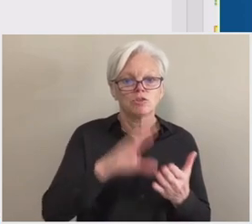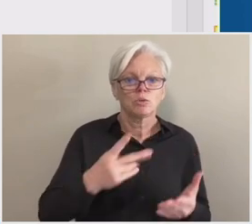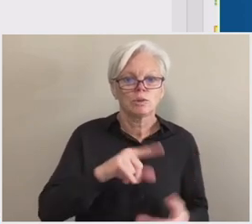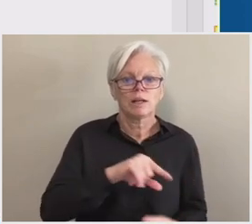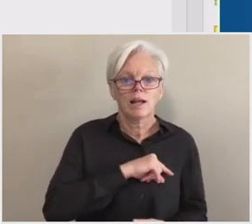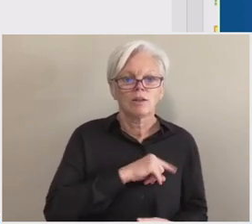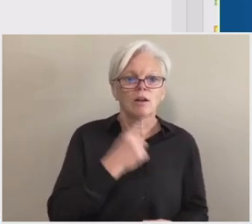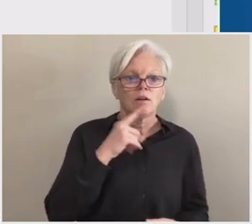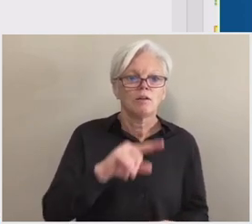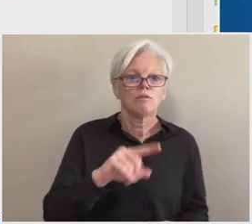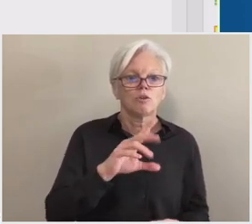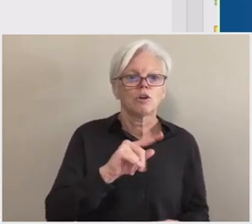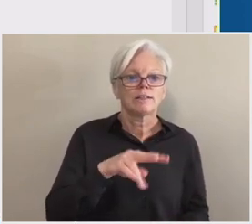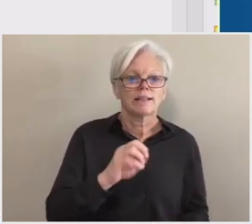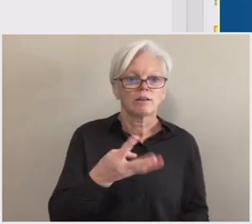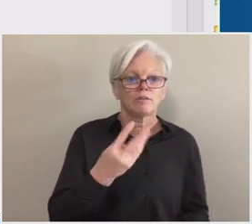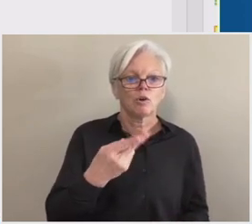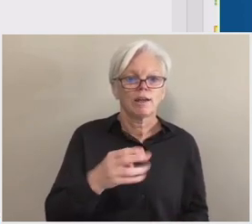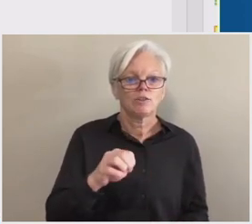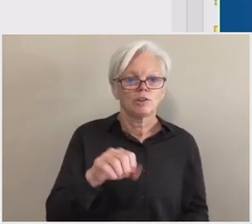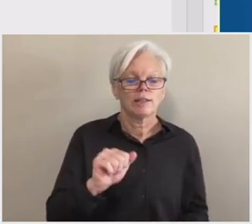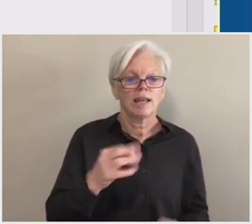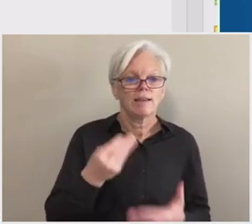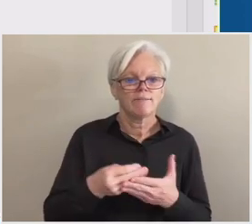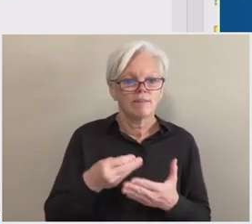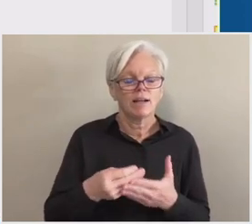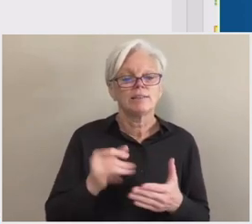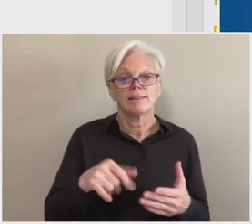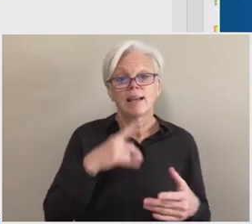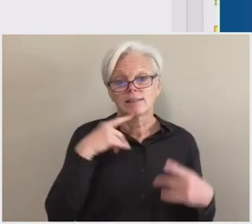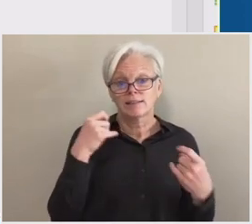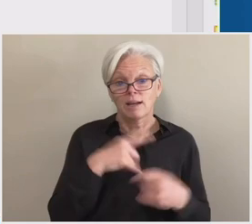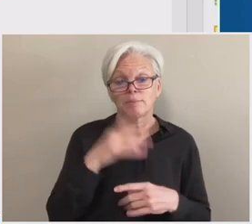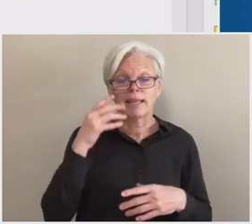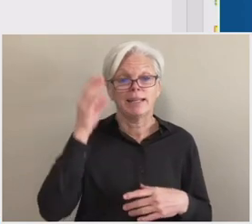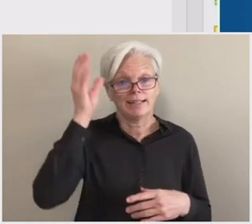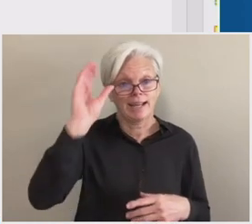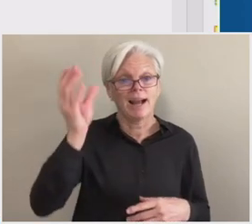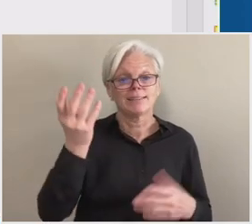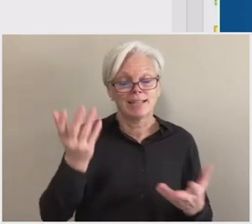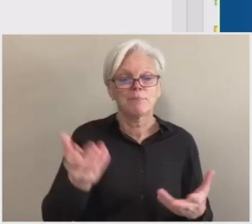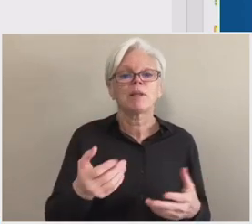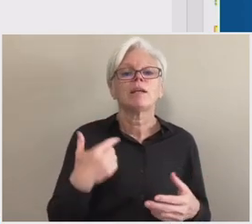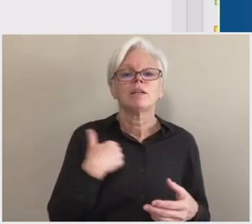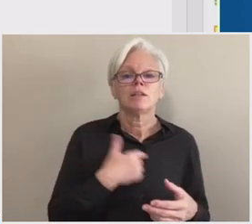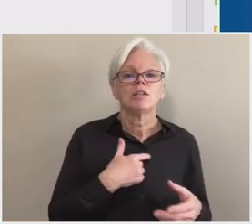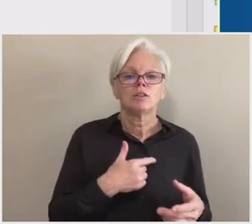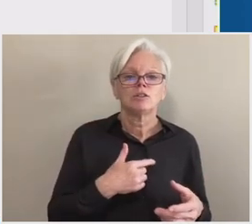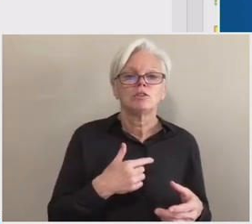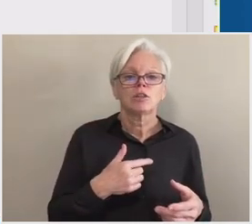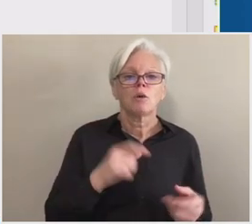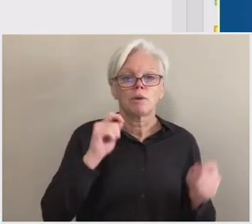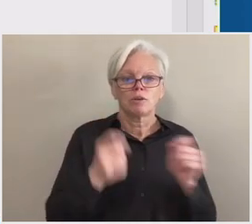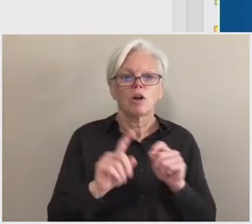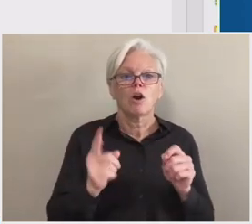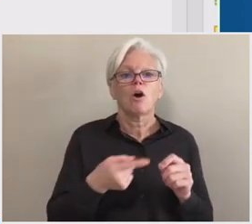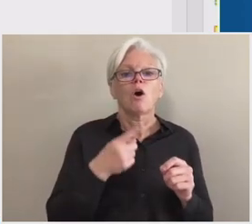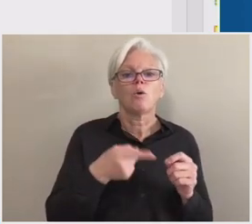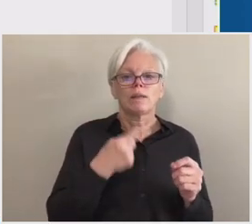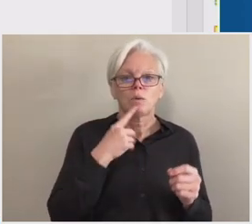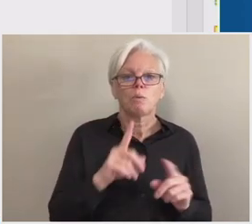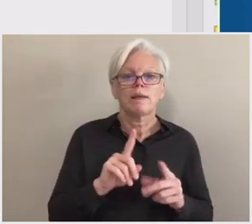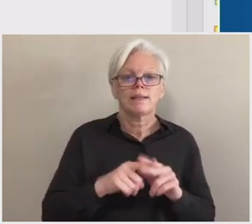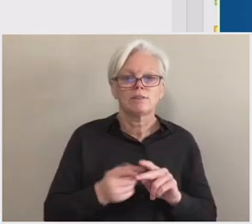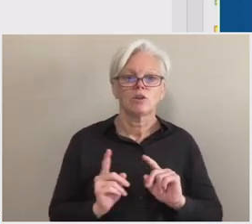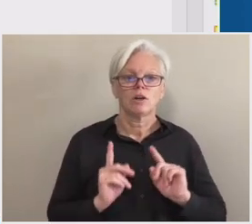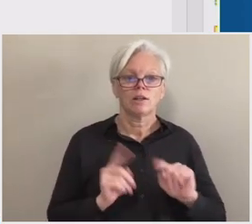HEA funds. As you can imagine, that is a very complicated concept. And we've revised that to say only when a student begins attendance in the